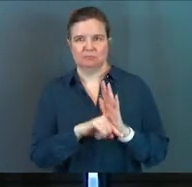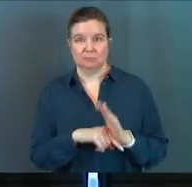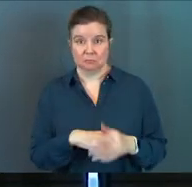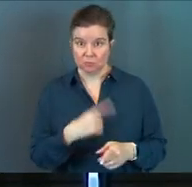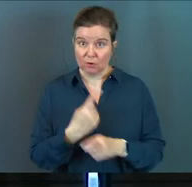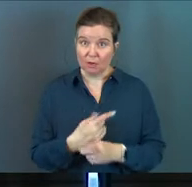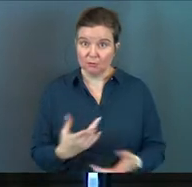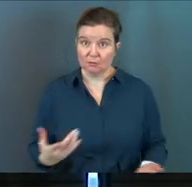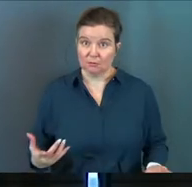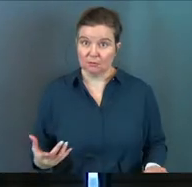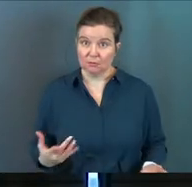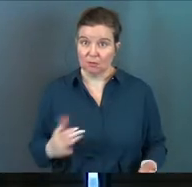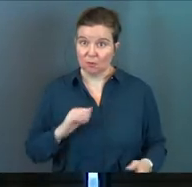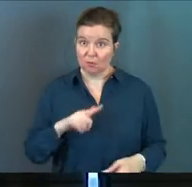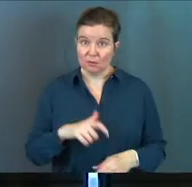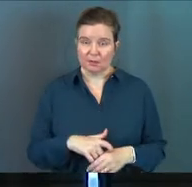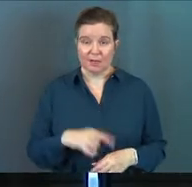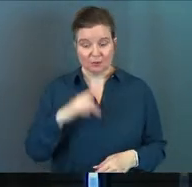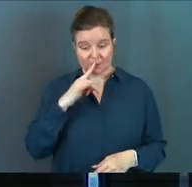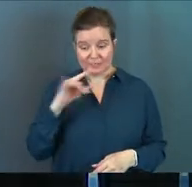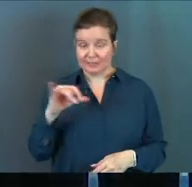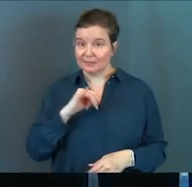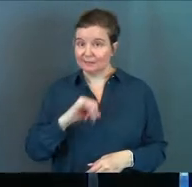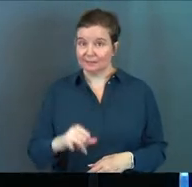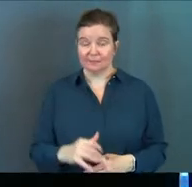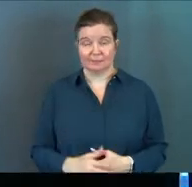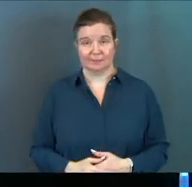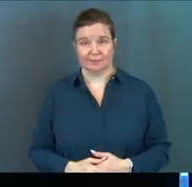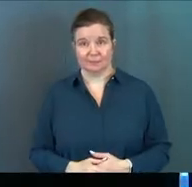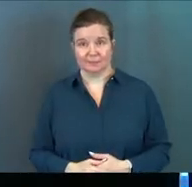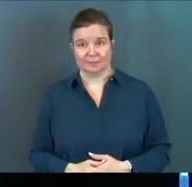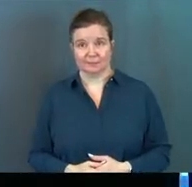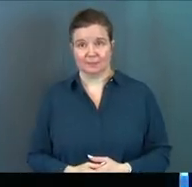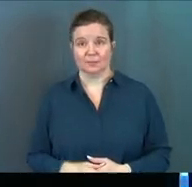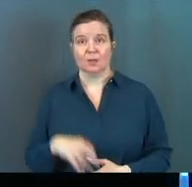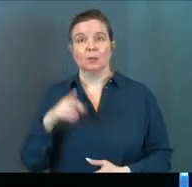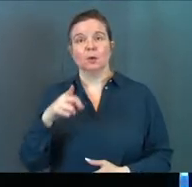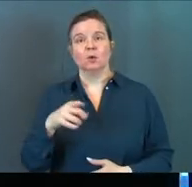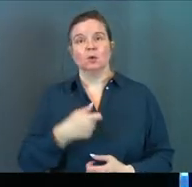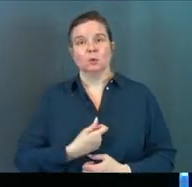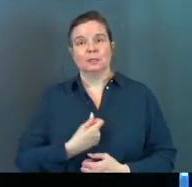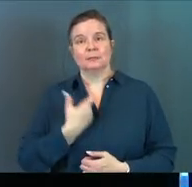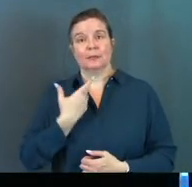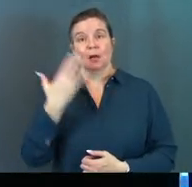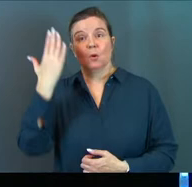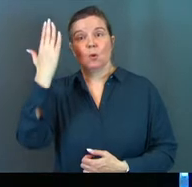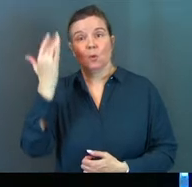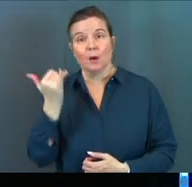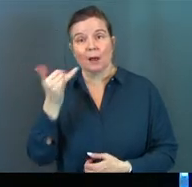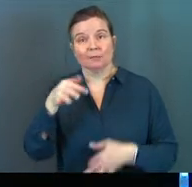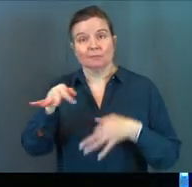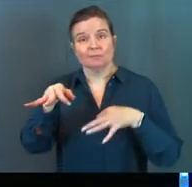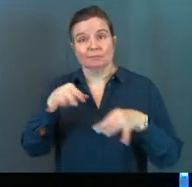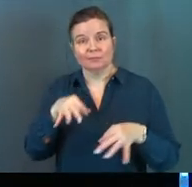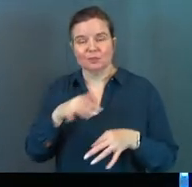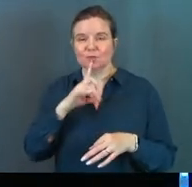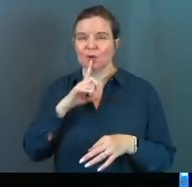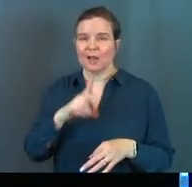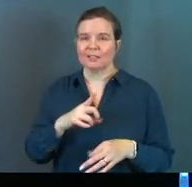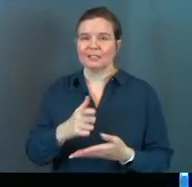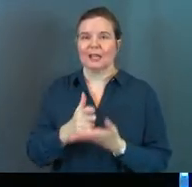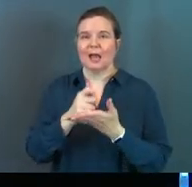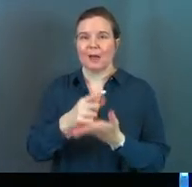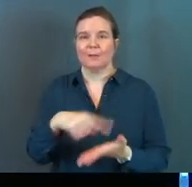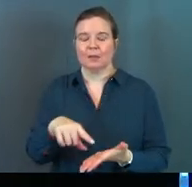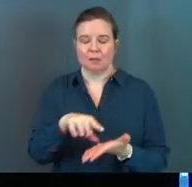All the time. And your kids do the same thing. By you expressing the why, you're actually